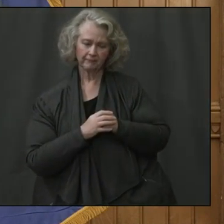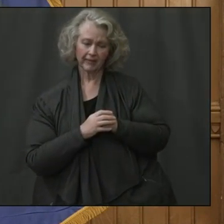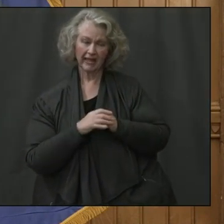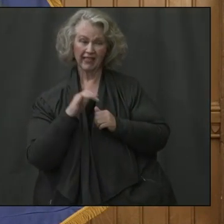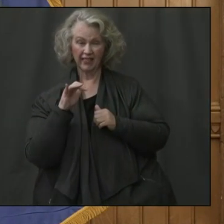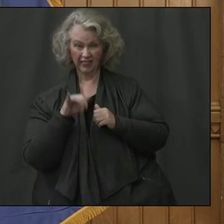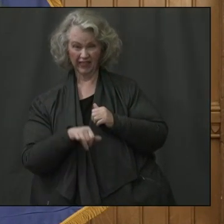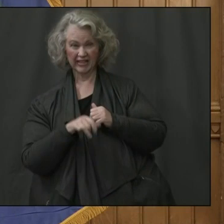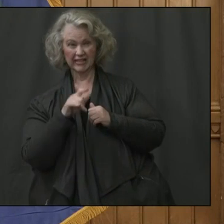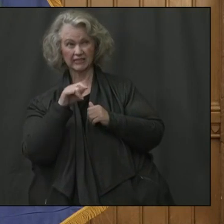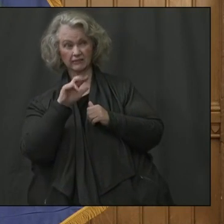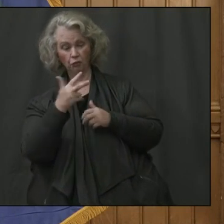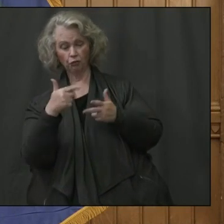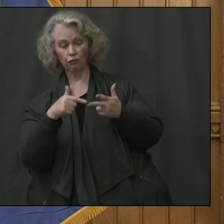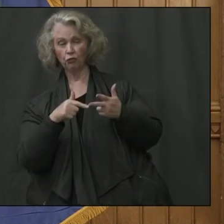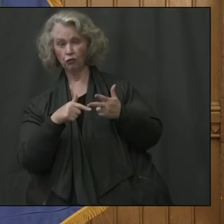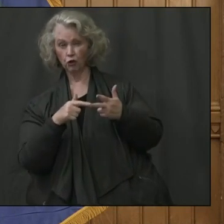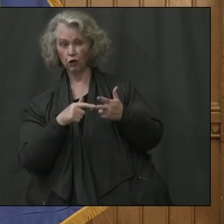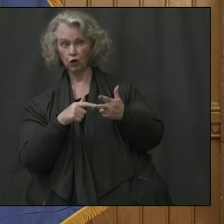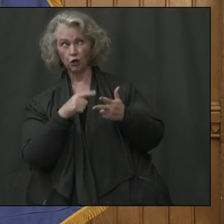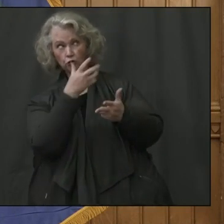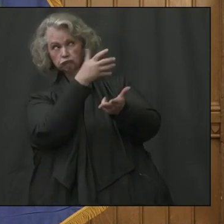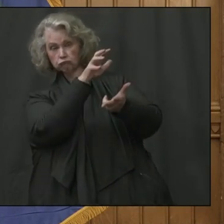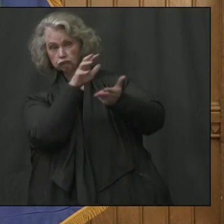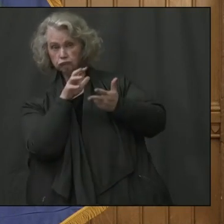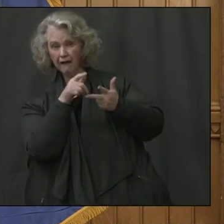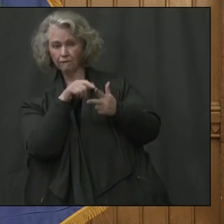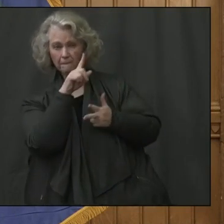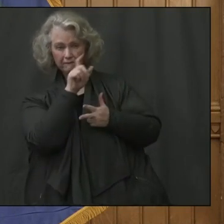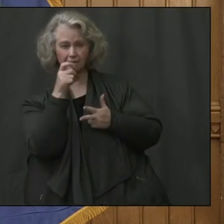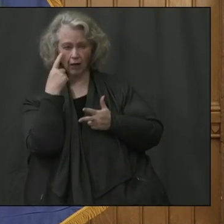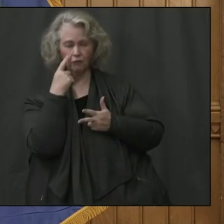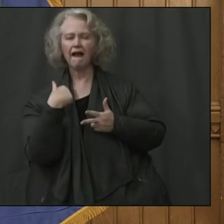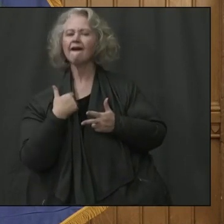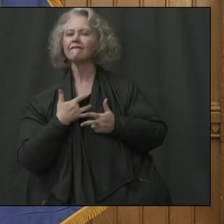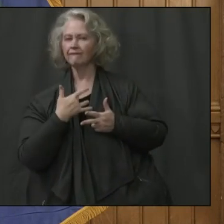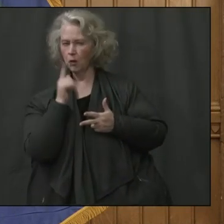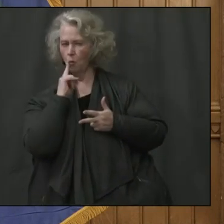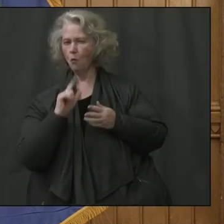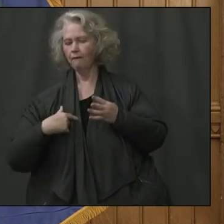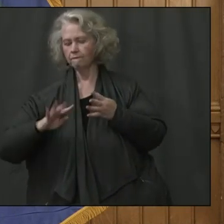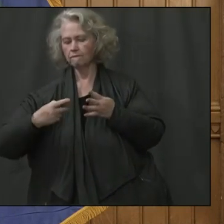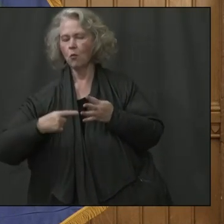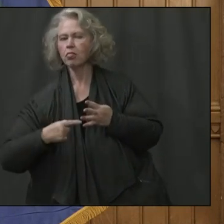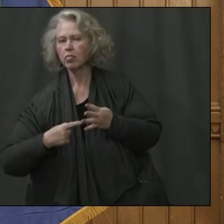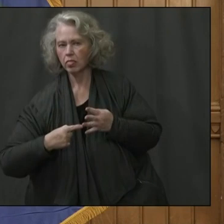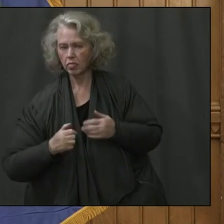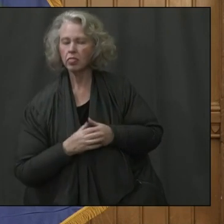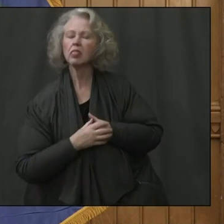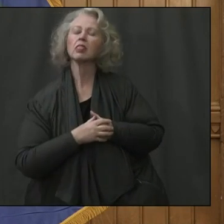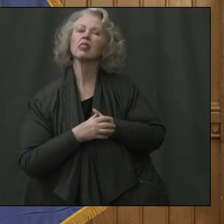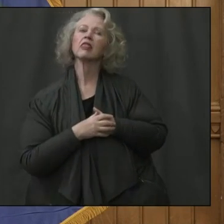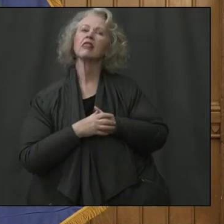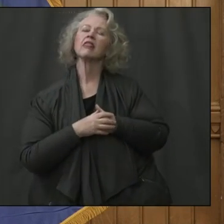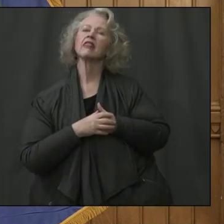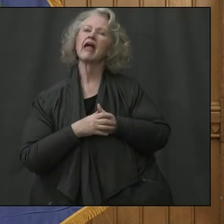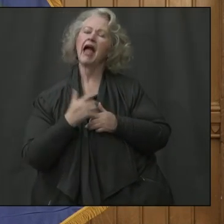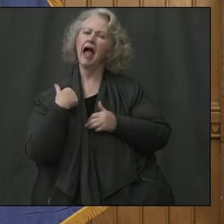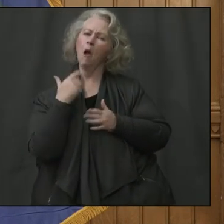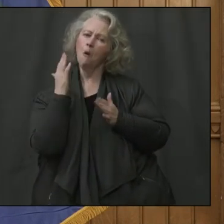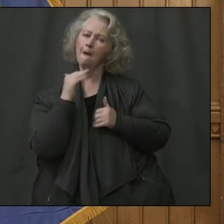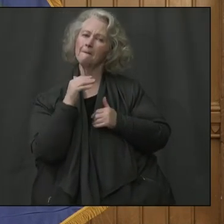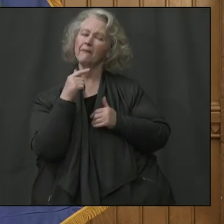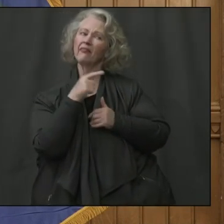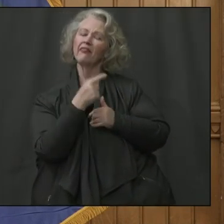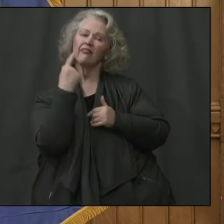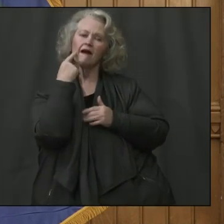I think there will be a fourth supplemental. And what I'm thinking about, and what I hope the fourth, uh, supplemental thinks about is the